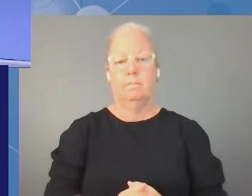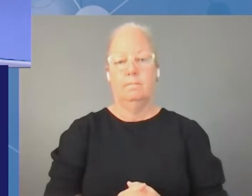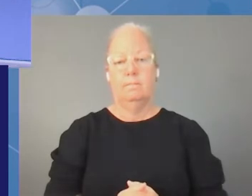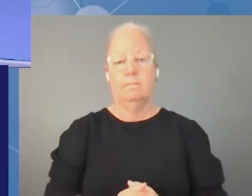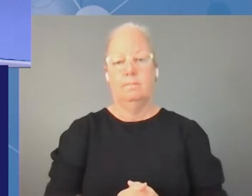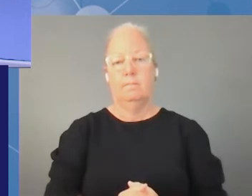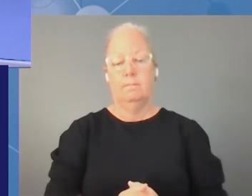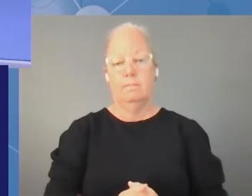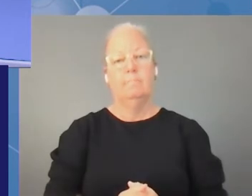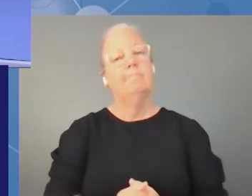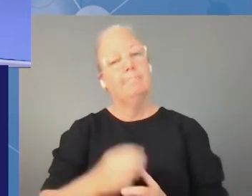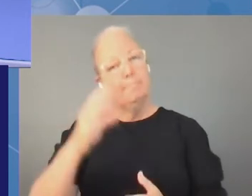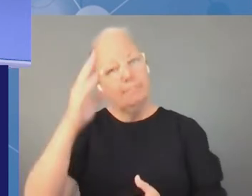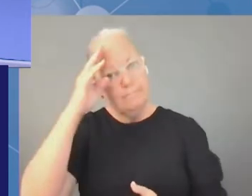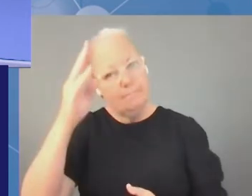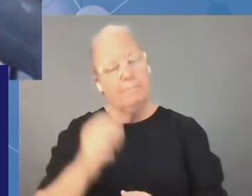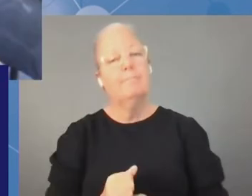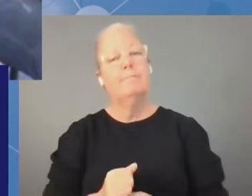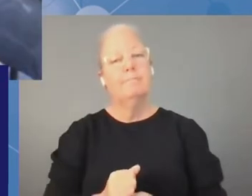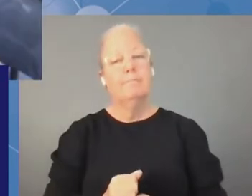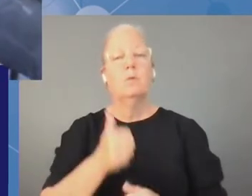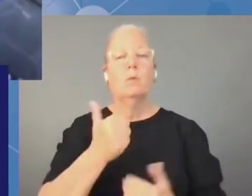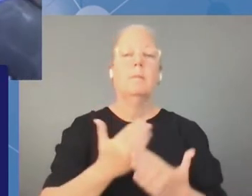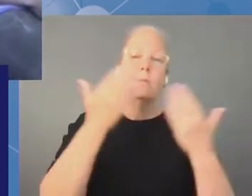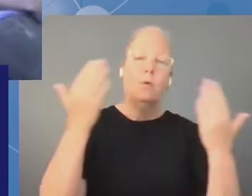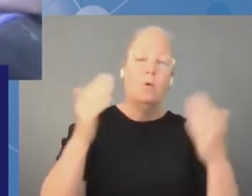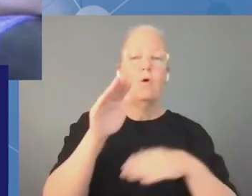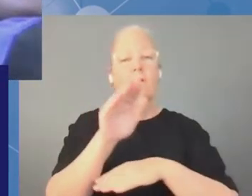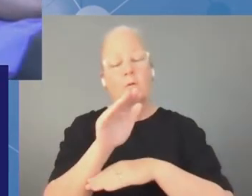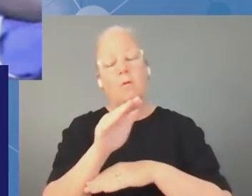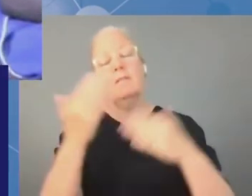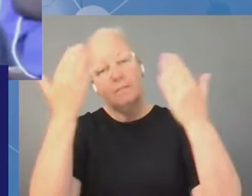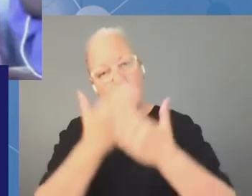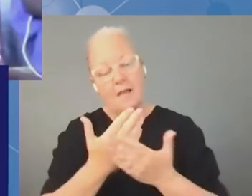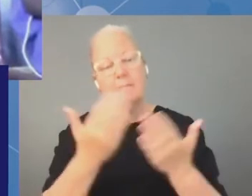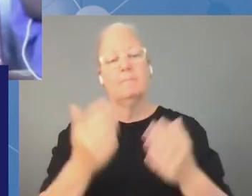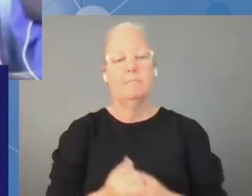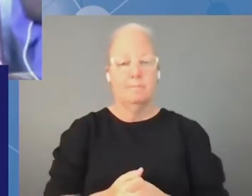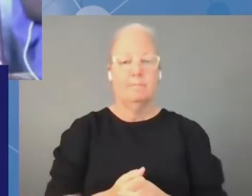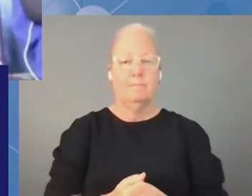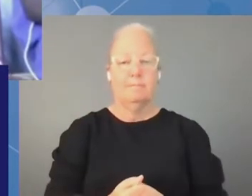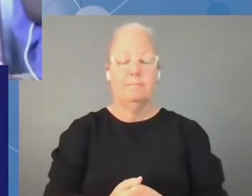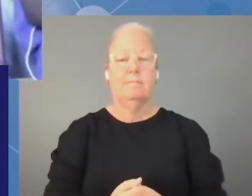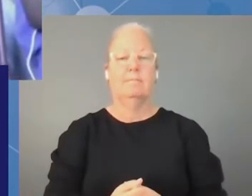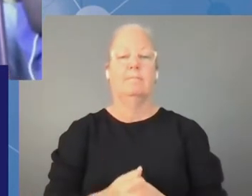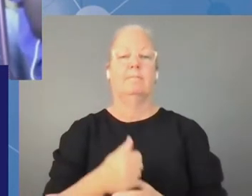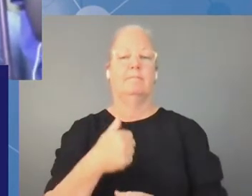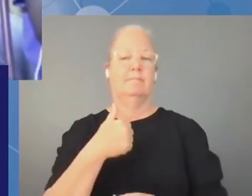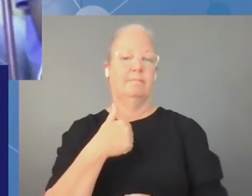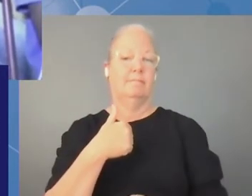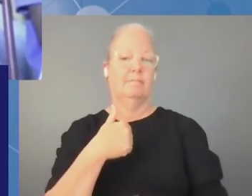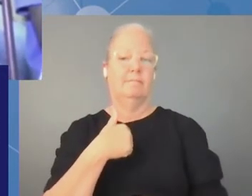Good afternoon. Good morning. Good afternoon. Good evening. My name is from Communication